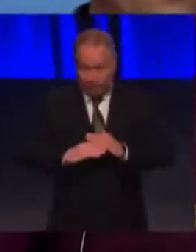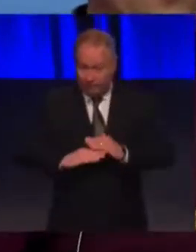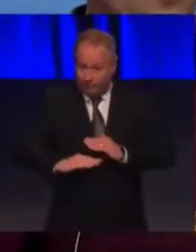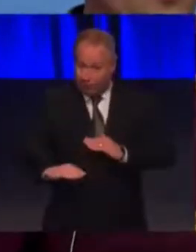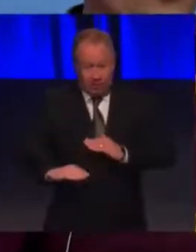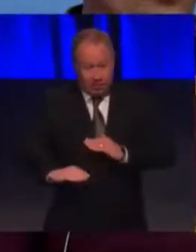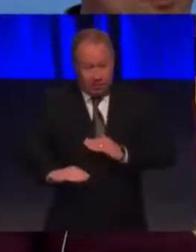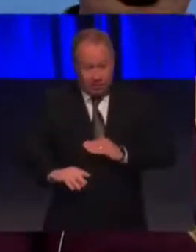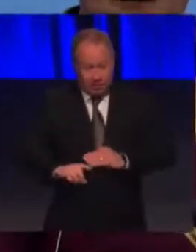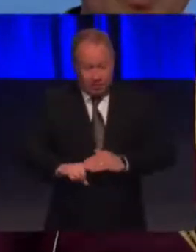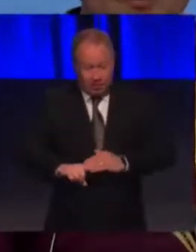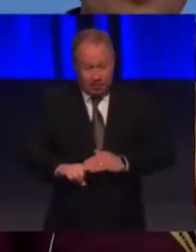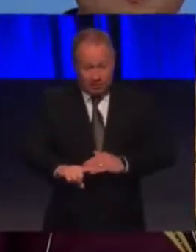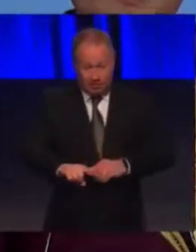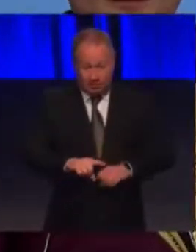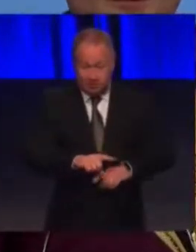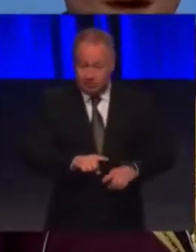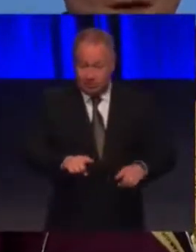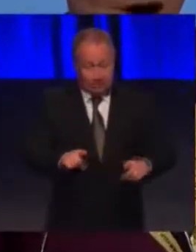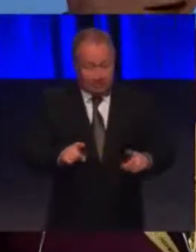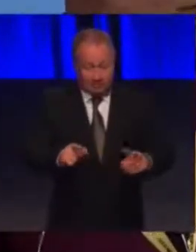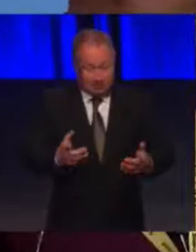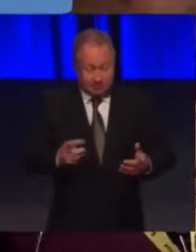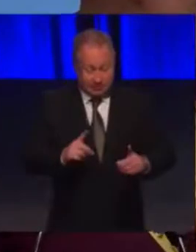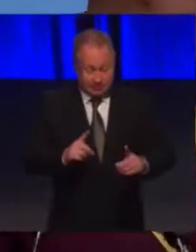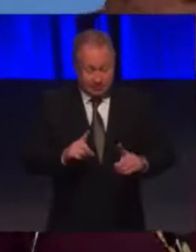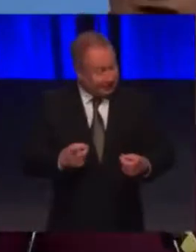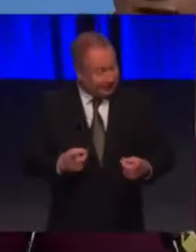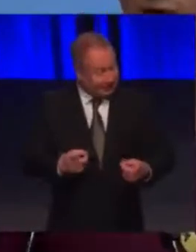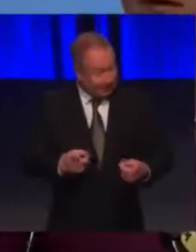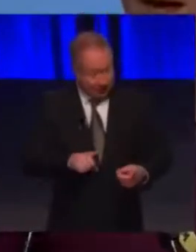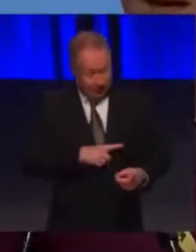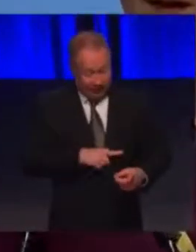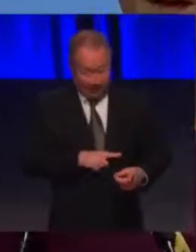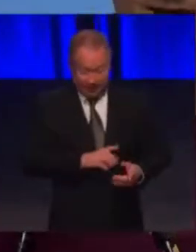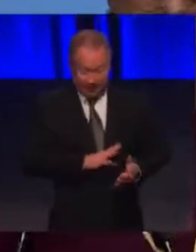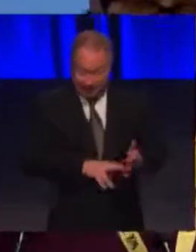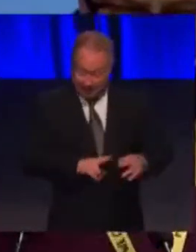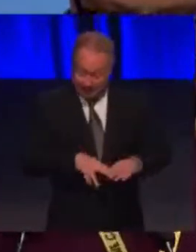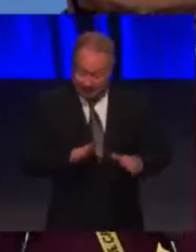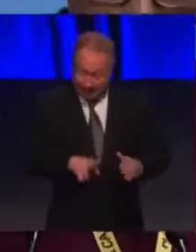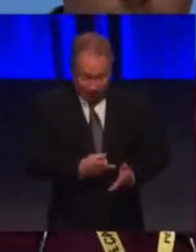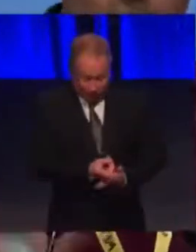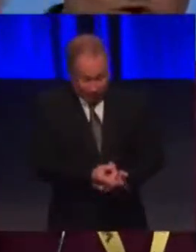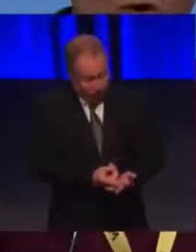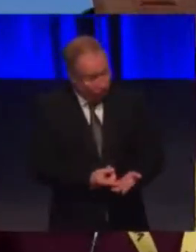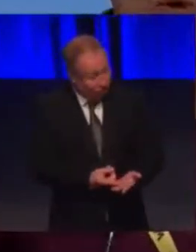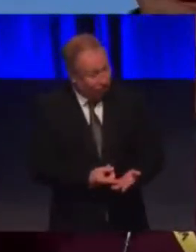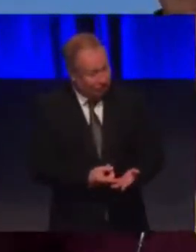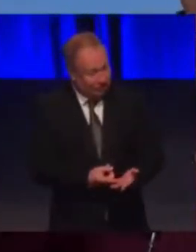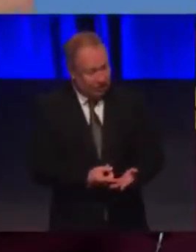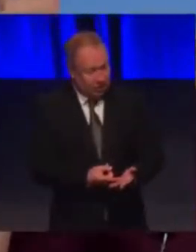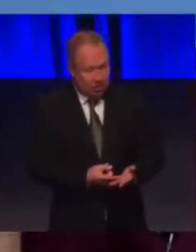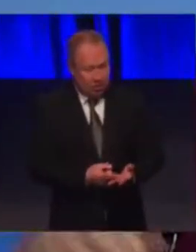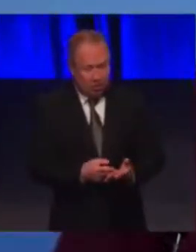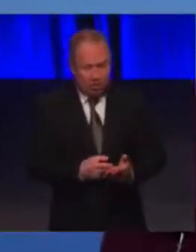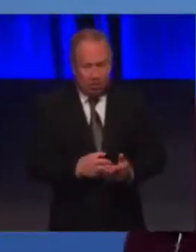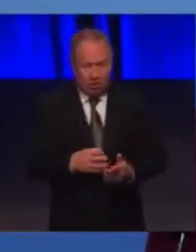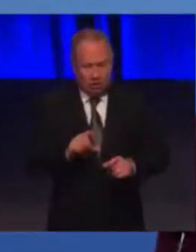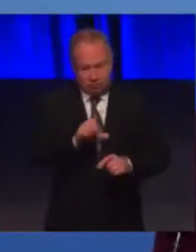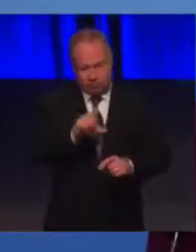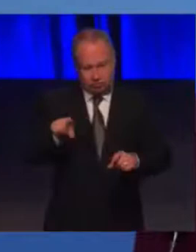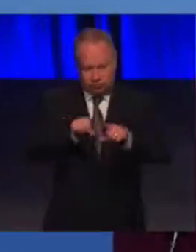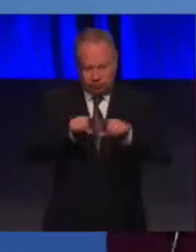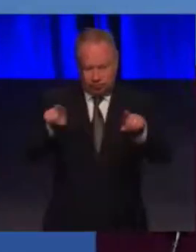either. So I've got to do the same as well. And you'll find our parents are doing things like sitting in shop windows to highlight